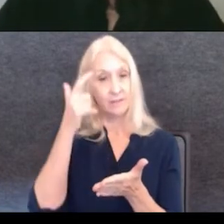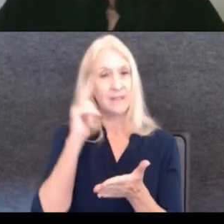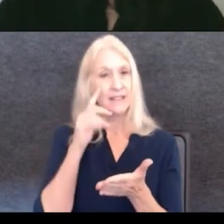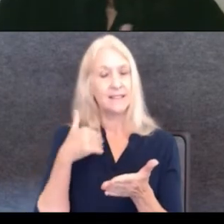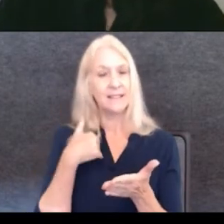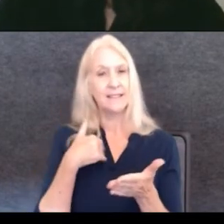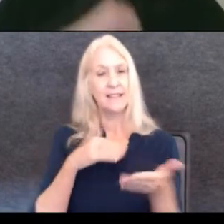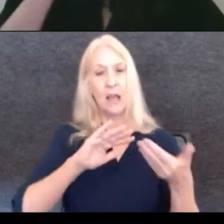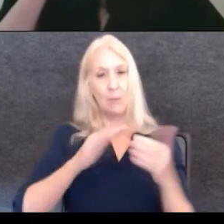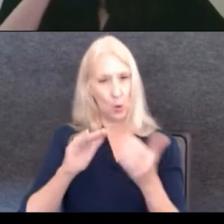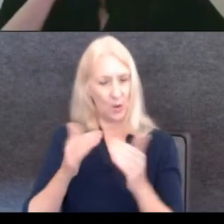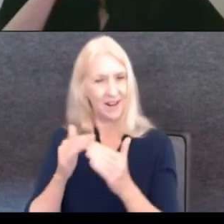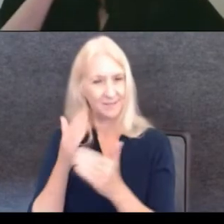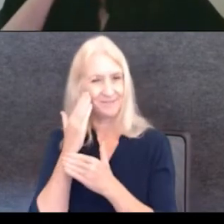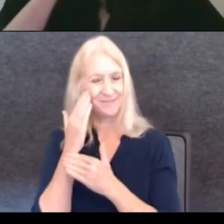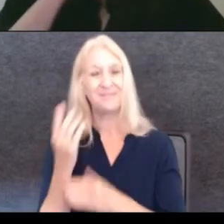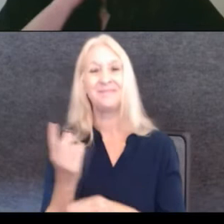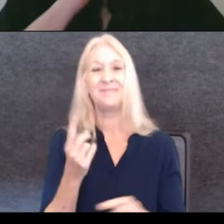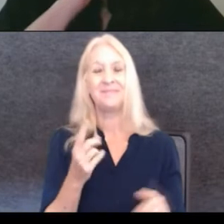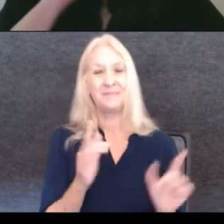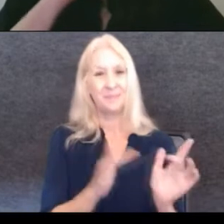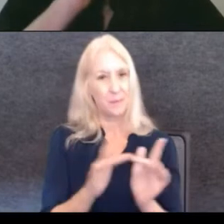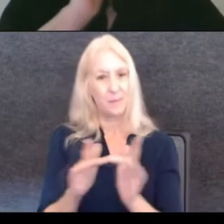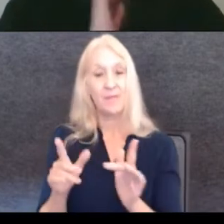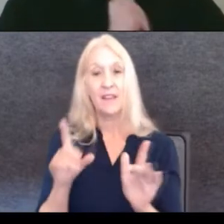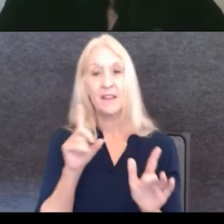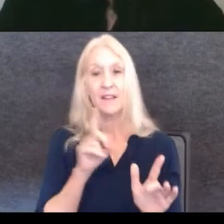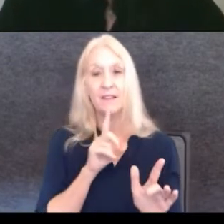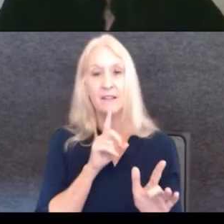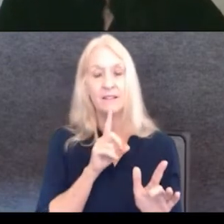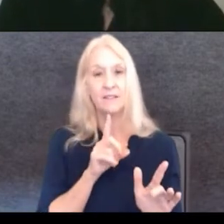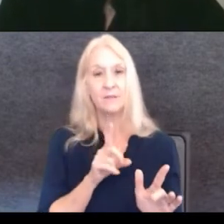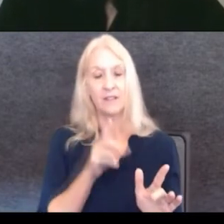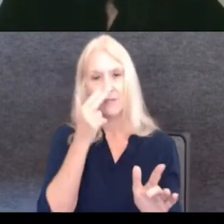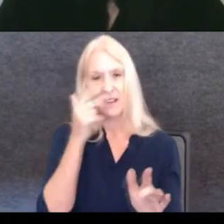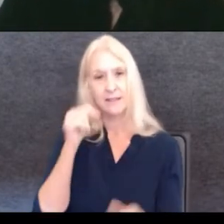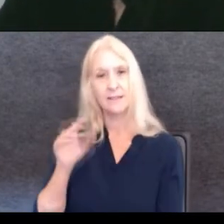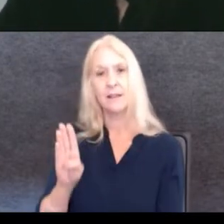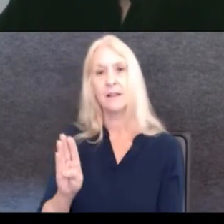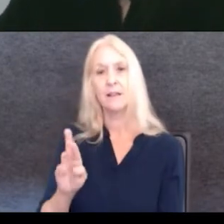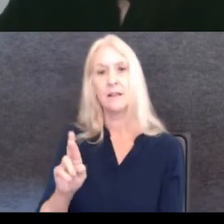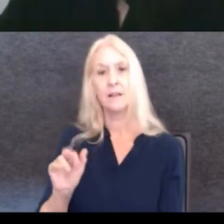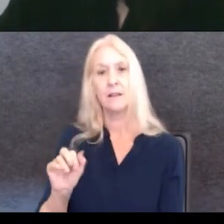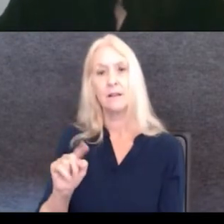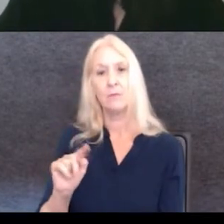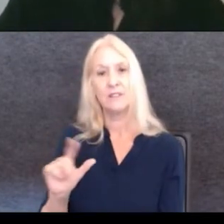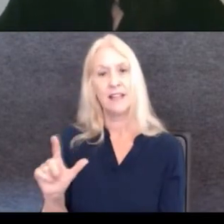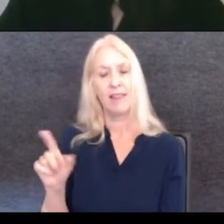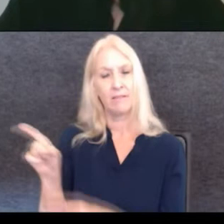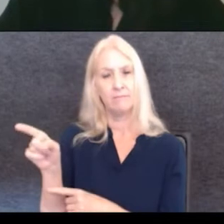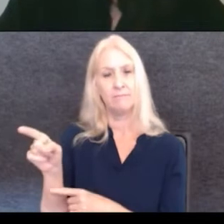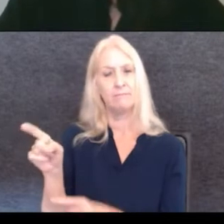this community. So I think it's super, it's funny, because in Brazil, we don't